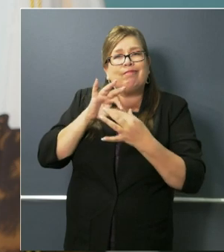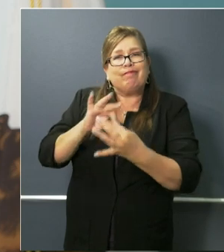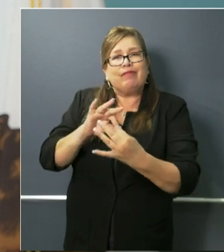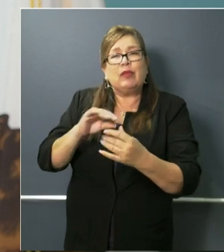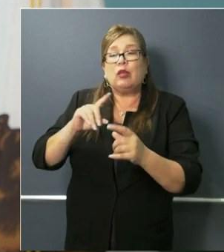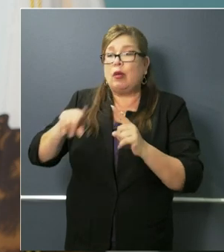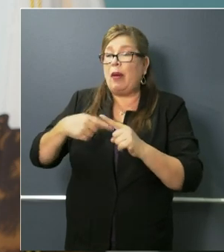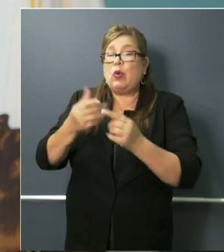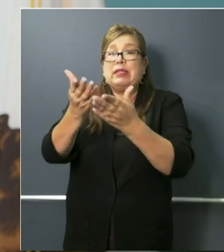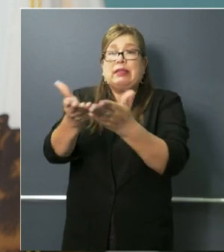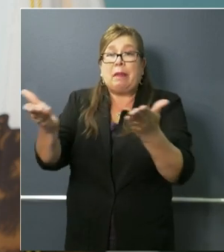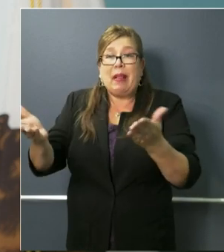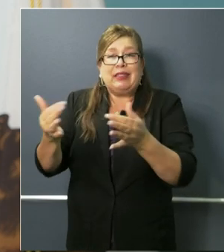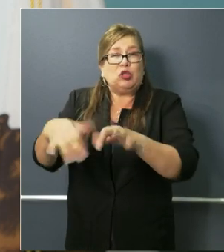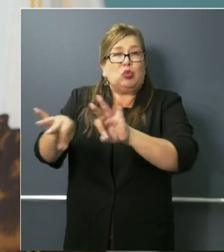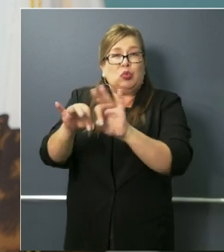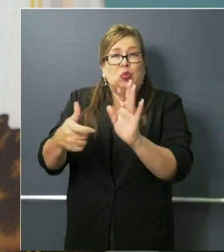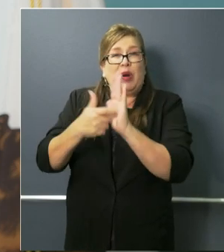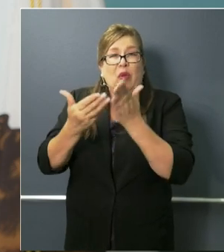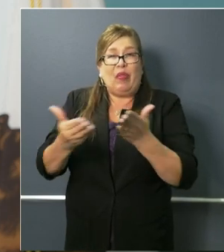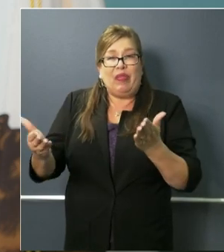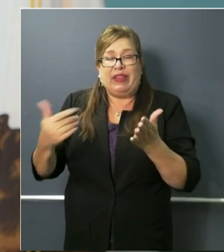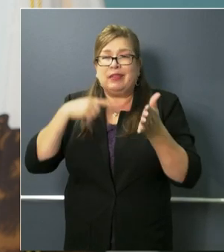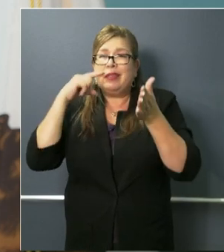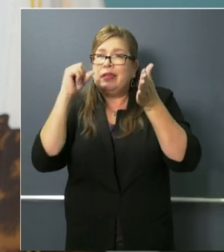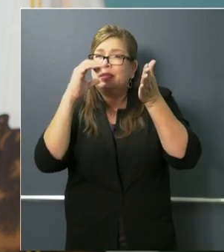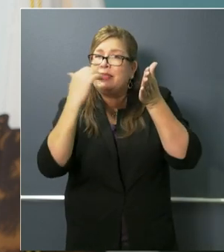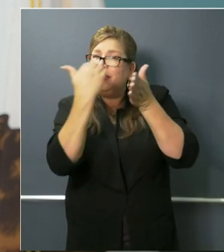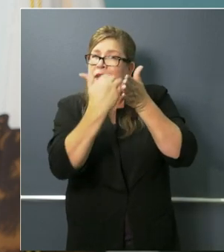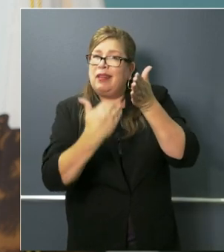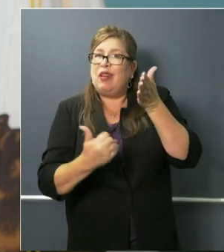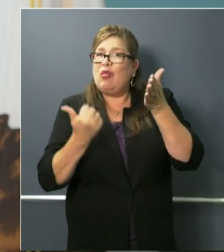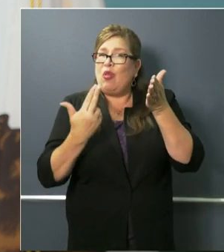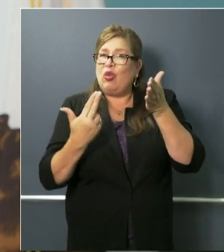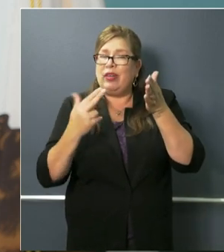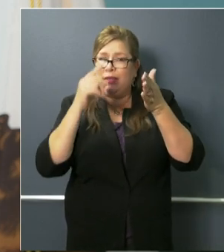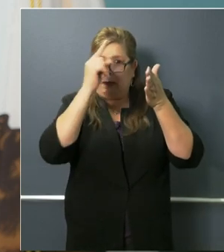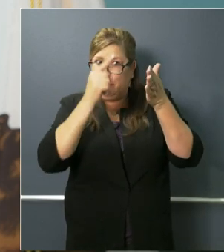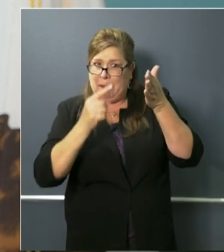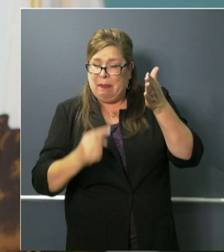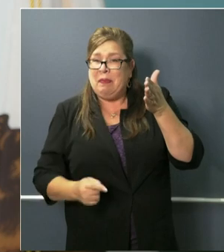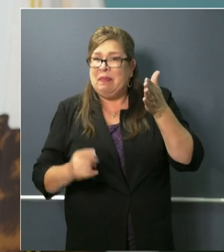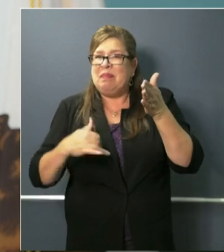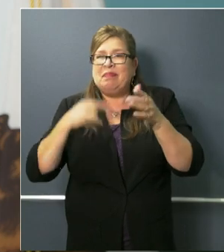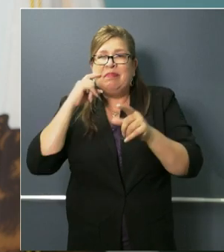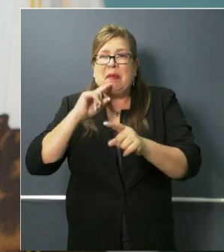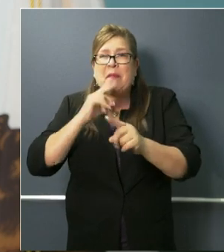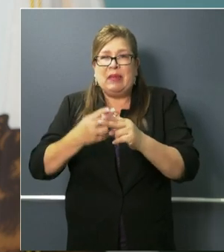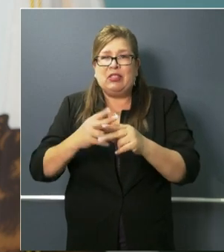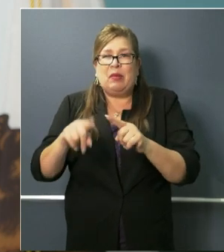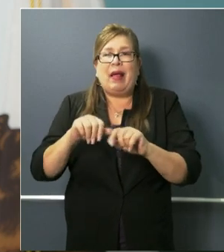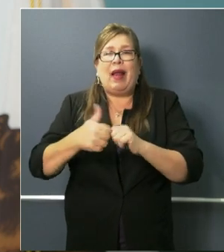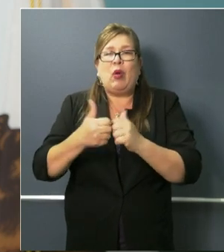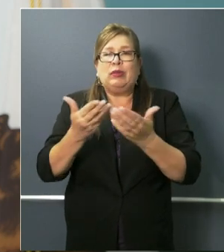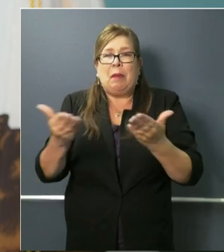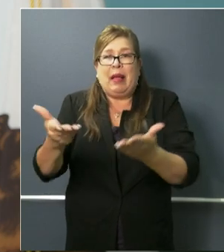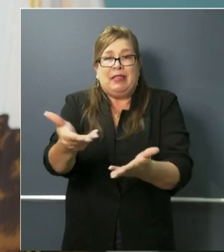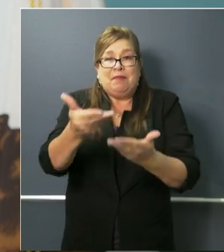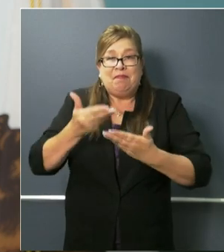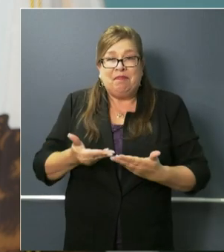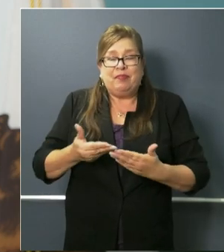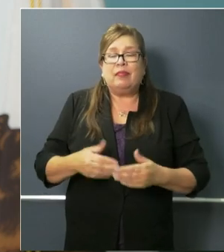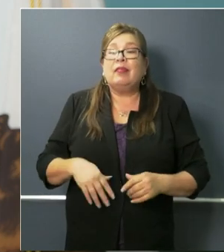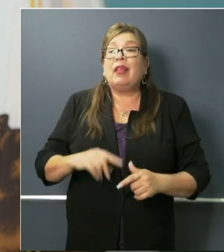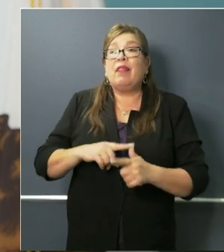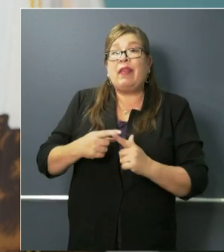relates to critical materials in these 13 categories that I just set forth. On Monday, we'll talk more about our total